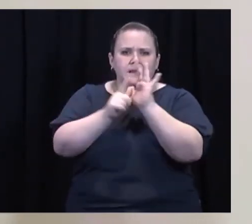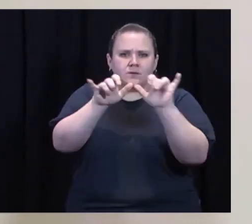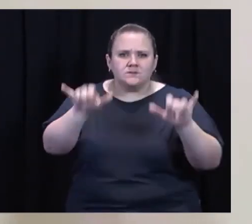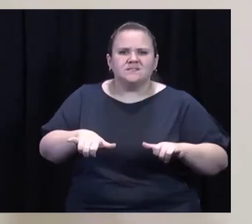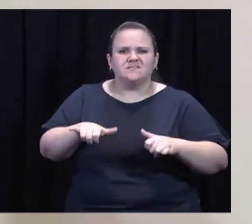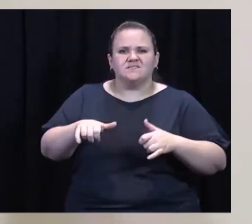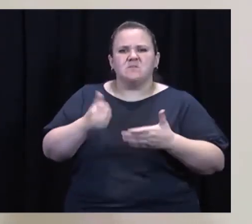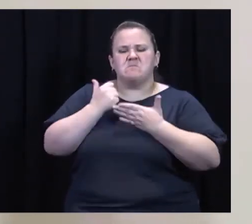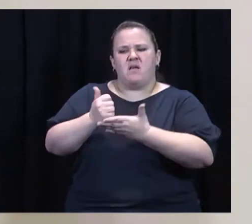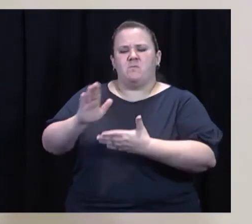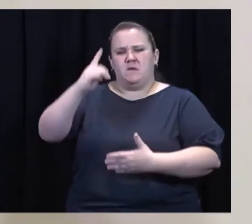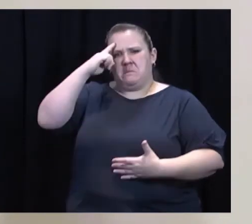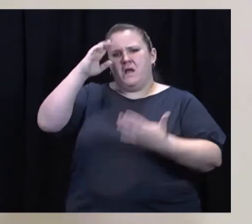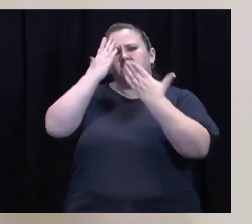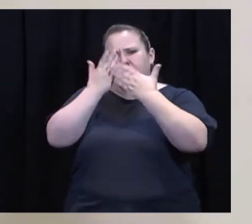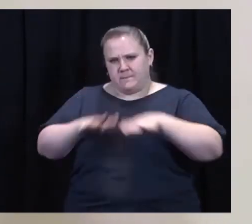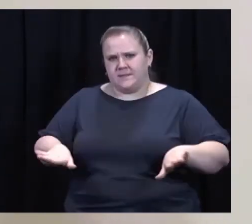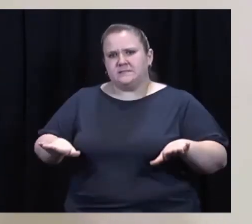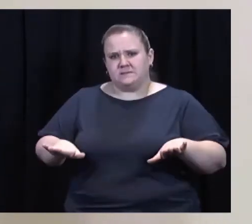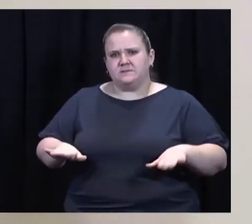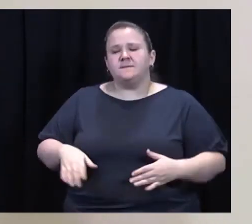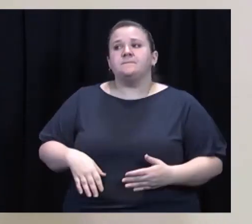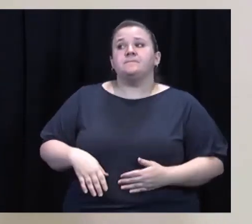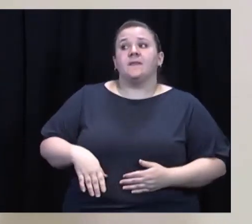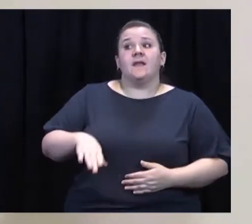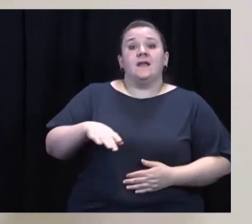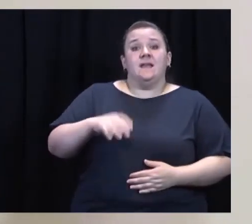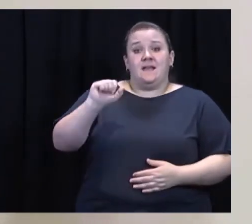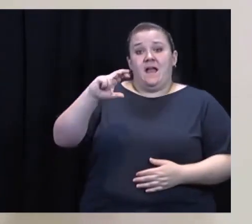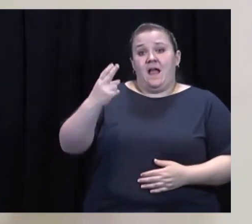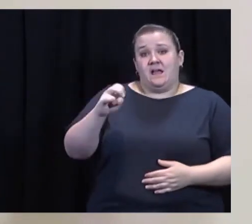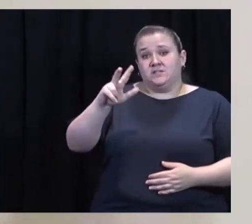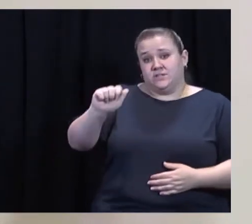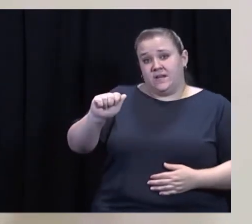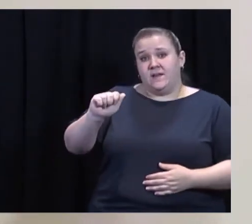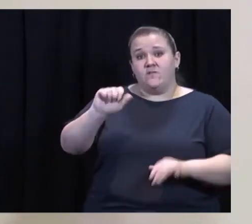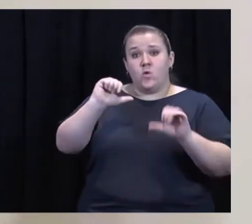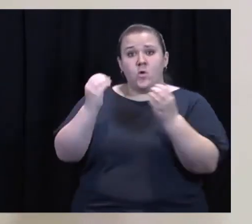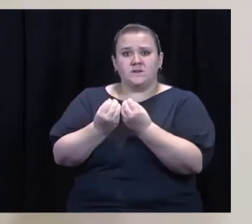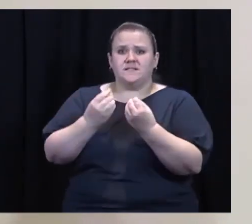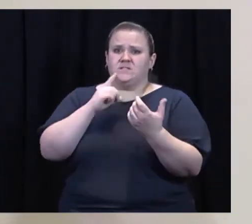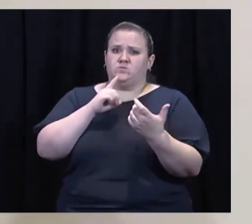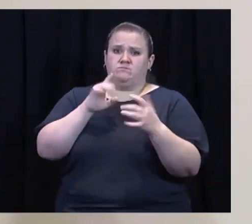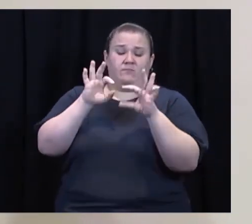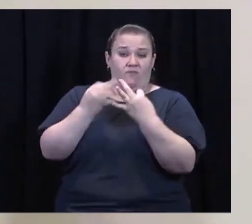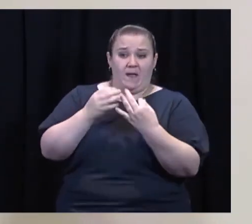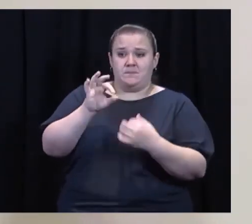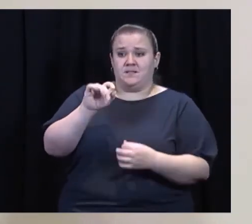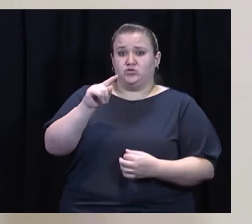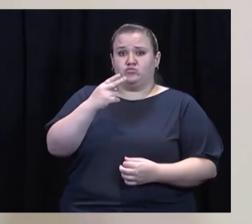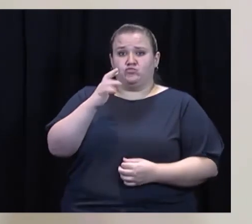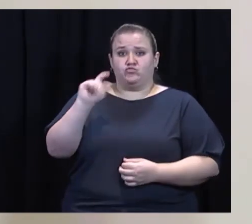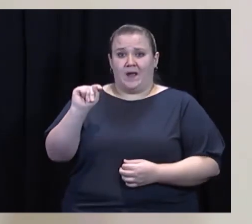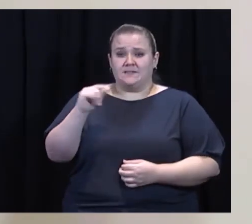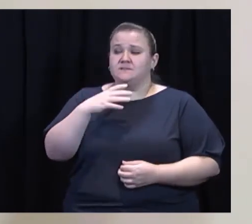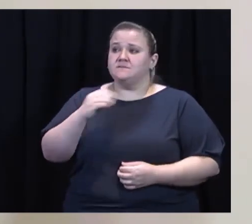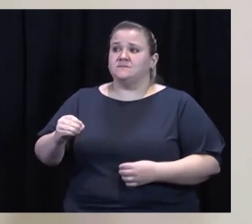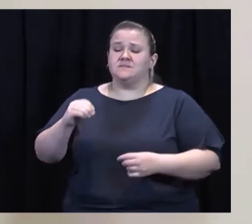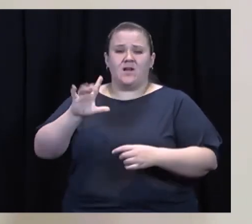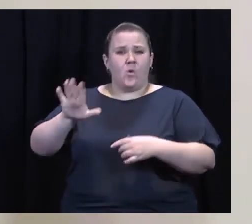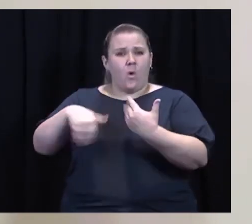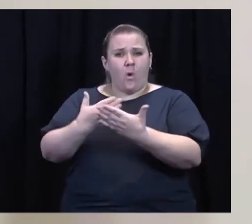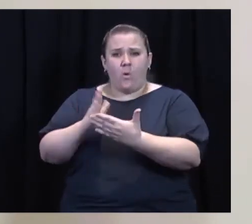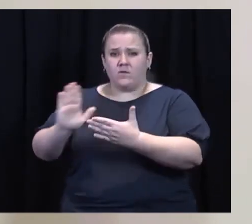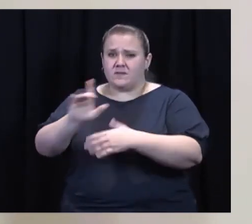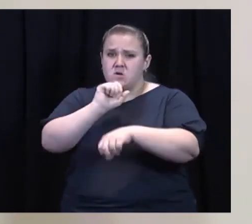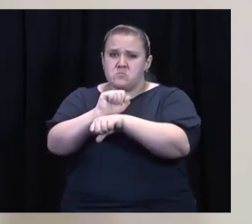give them peace of mind however I can. The Achieva organization, its family trust, and their talented, dedicated employees have been a